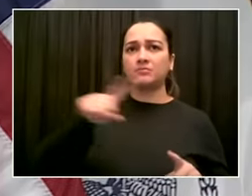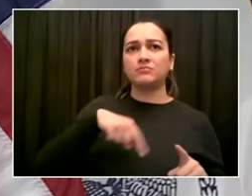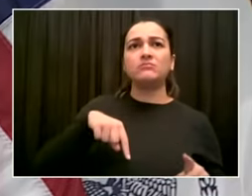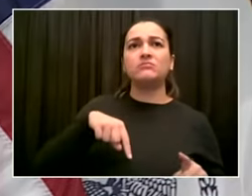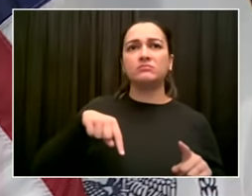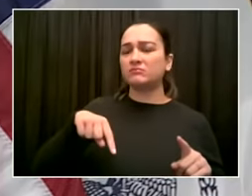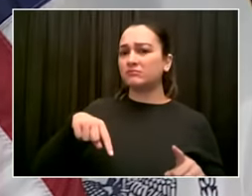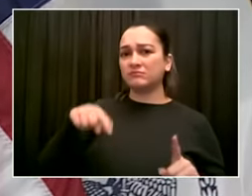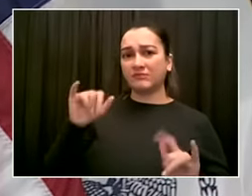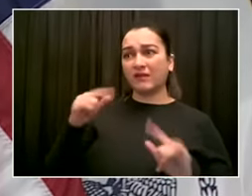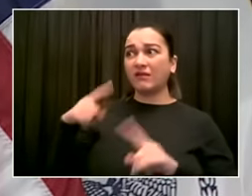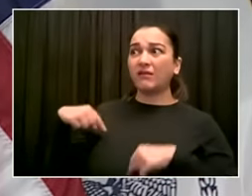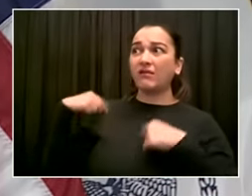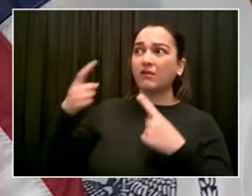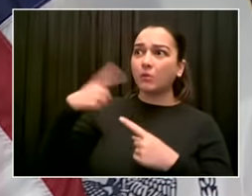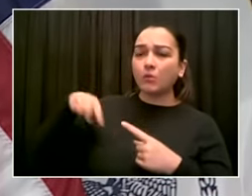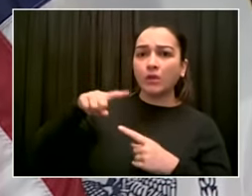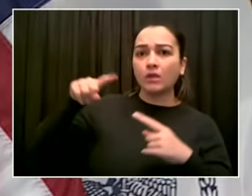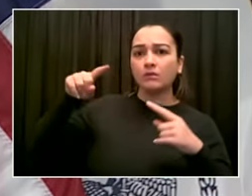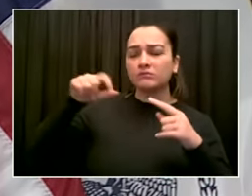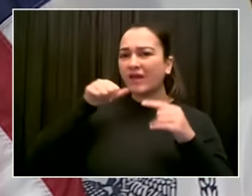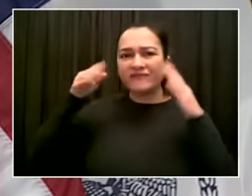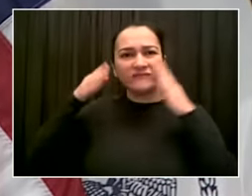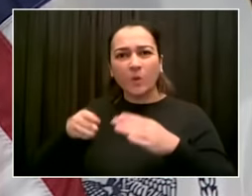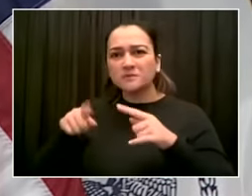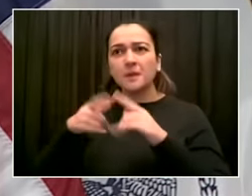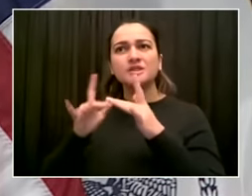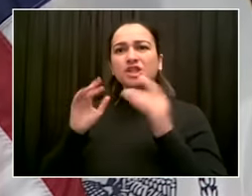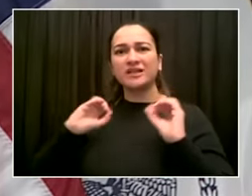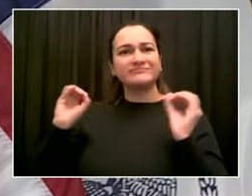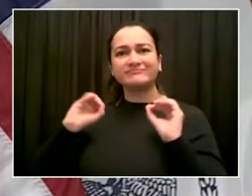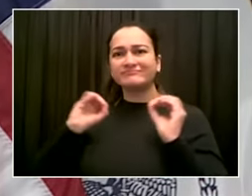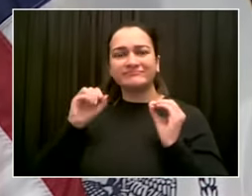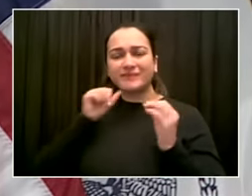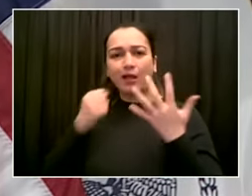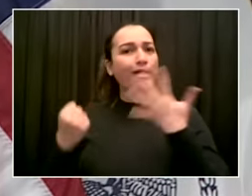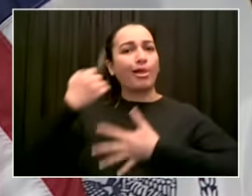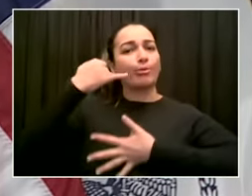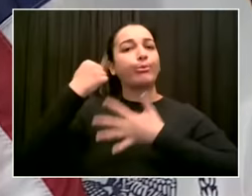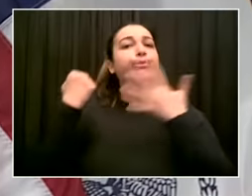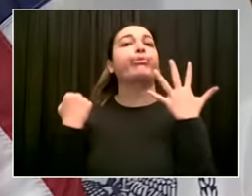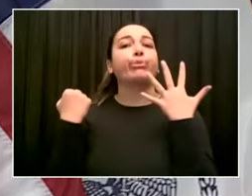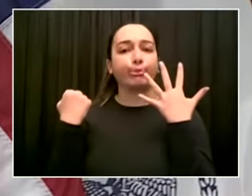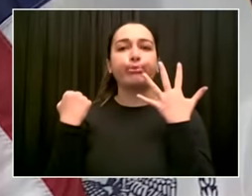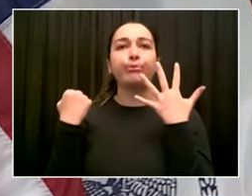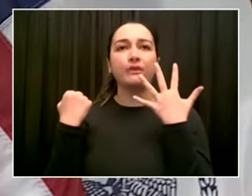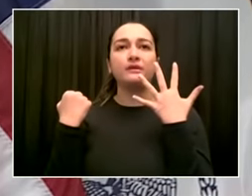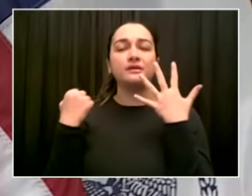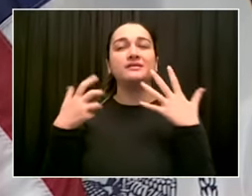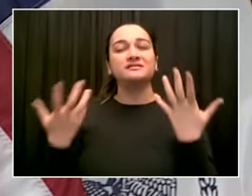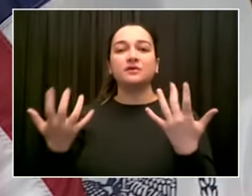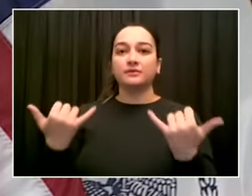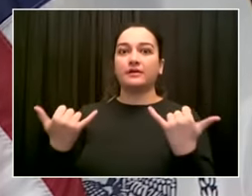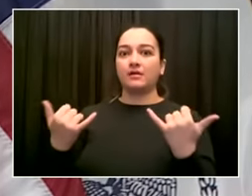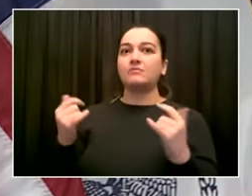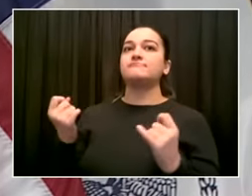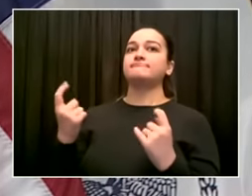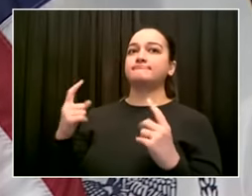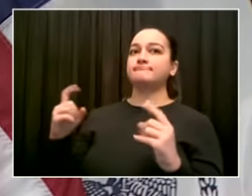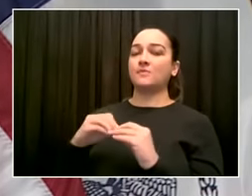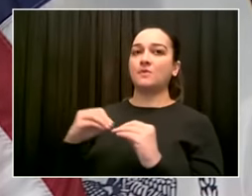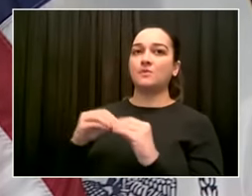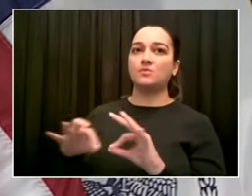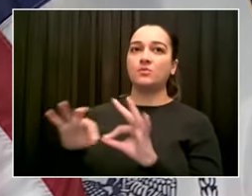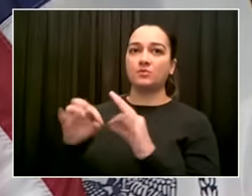Paul Farmer. John. Sidney, I know this year, 2021, we're going to make some major physical steps forward, like tangible steps forward for